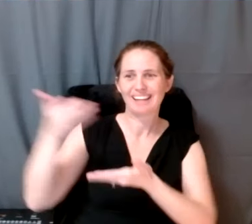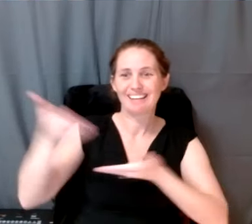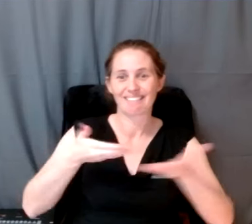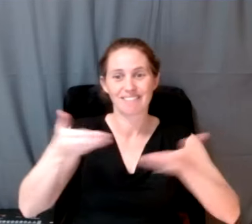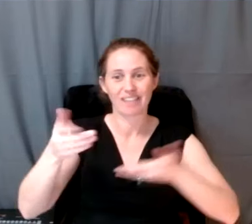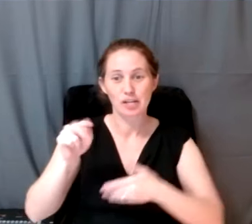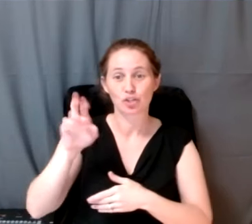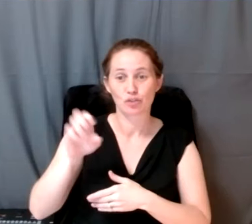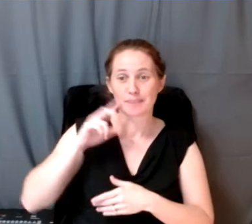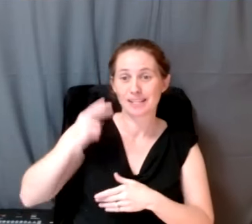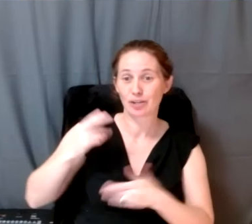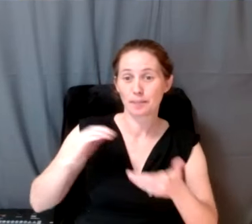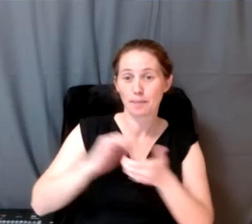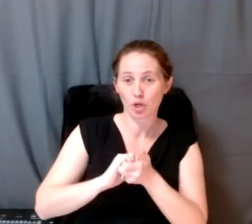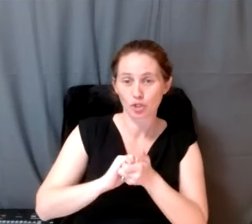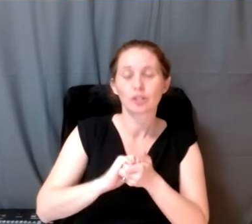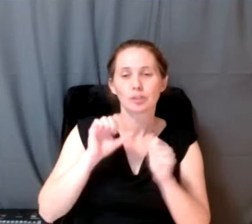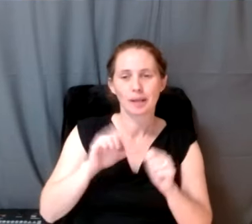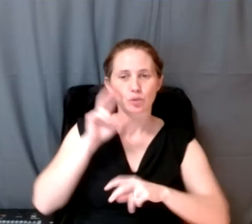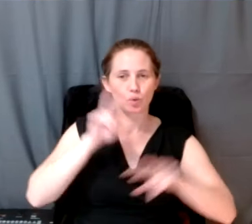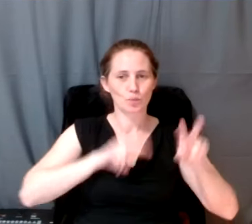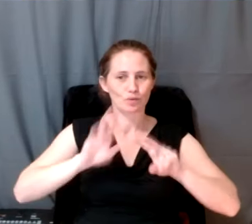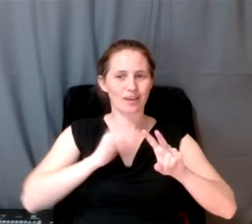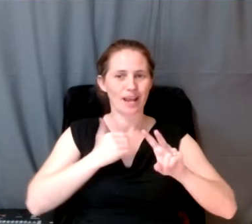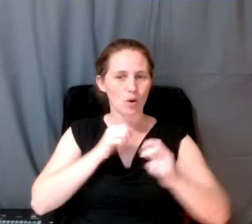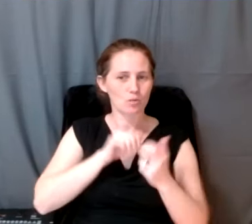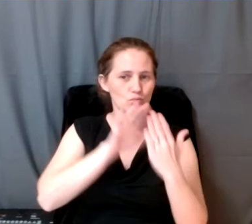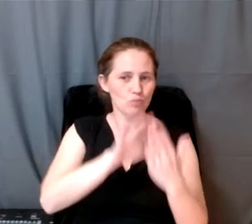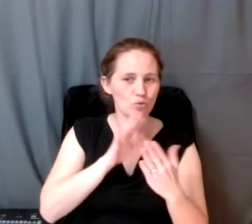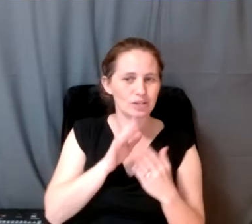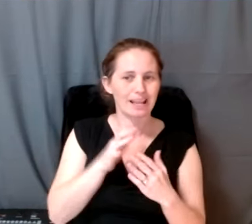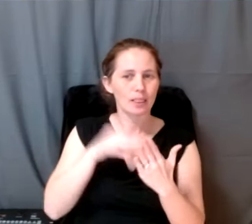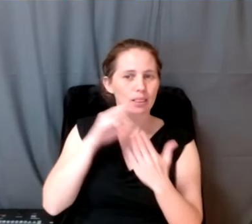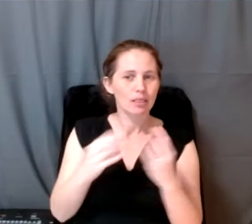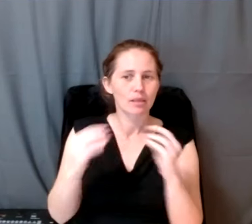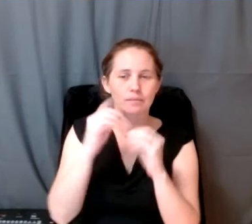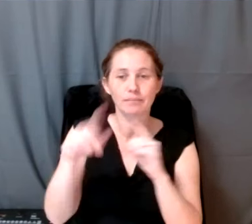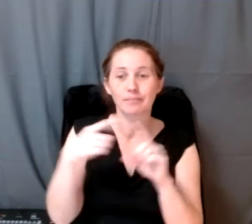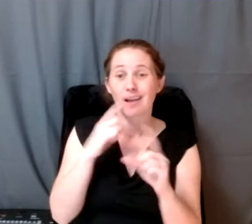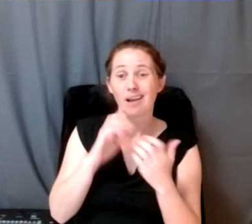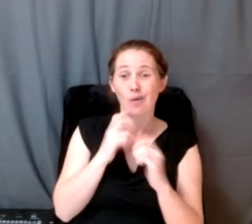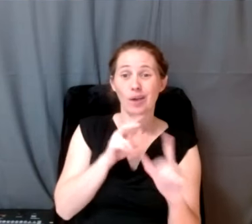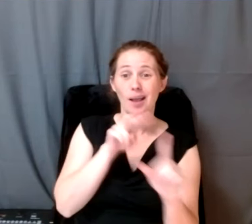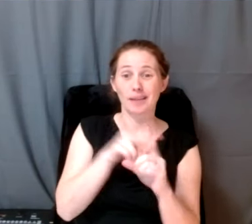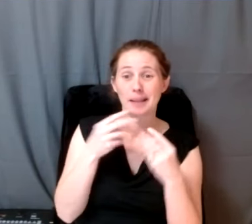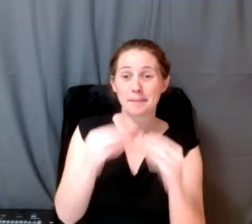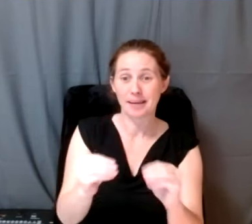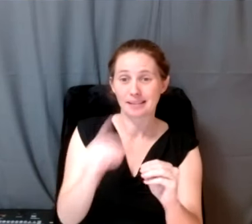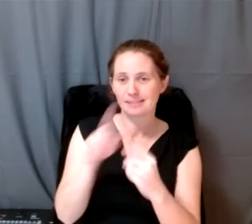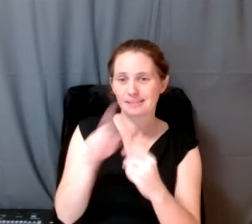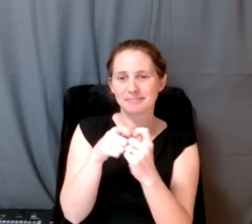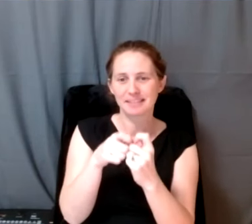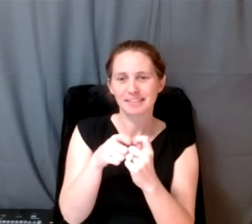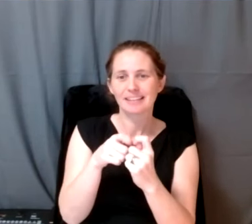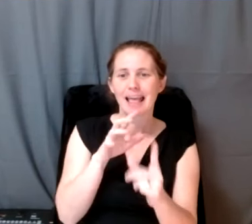tribe's heritage partners in order to observe our practice in the field and learn more about our applications of the methodology and specifically